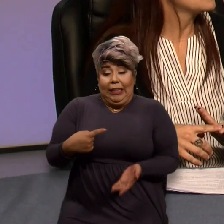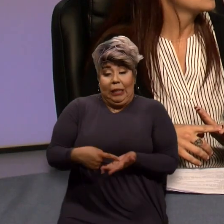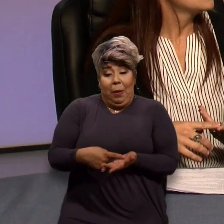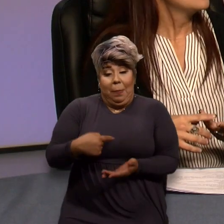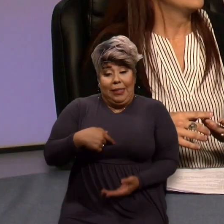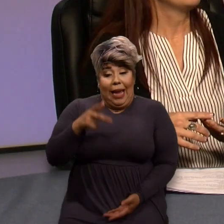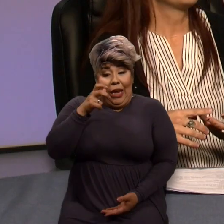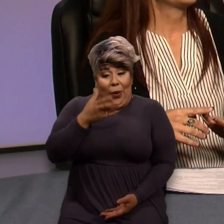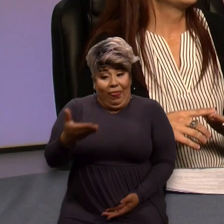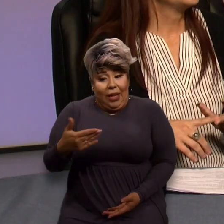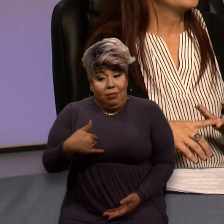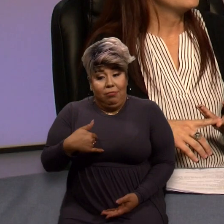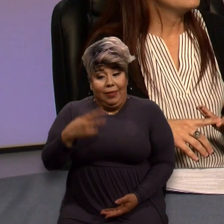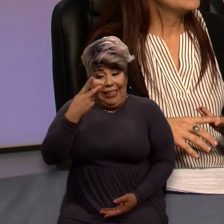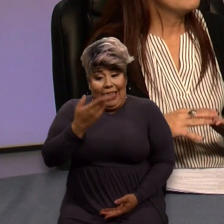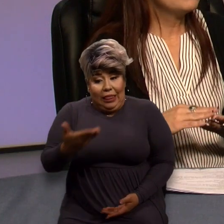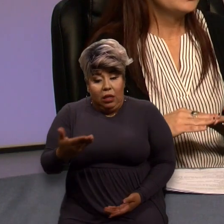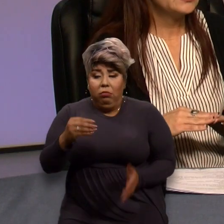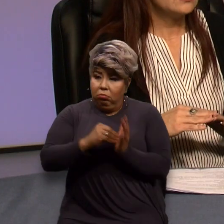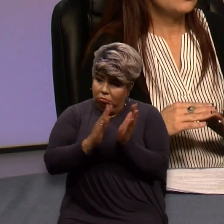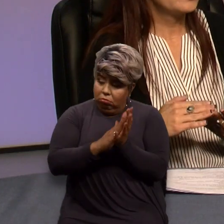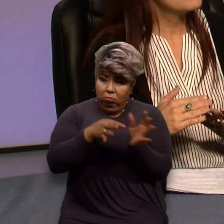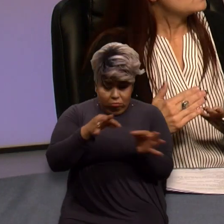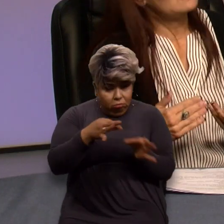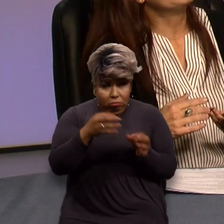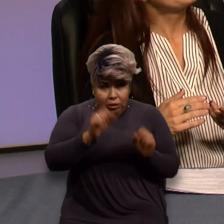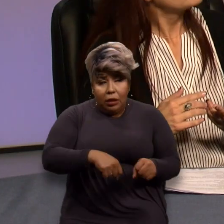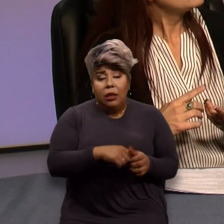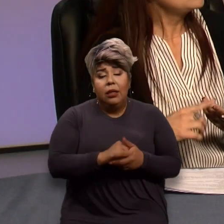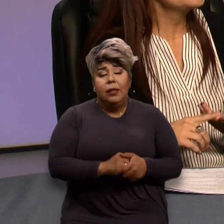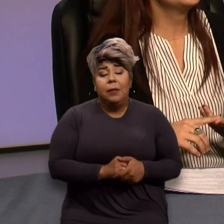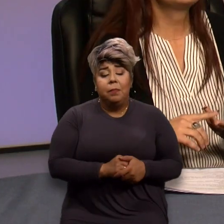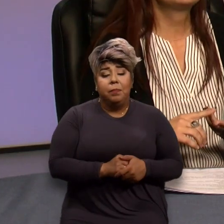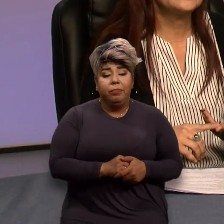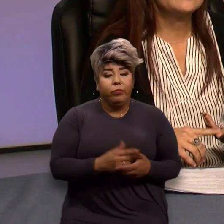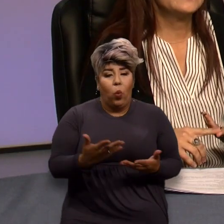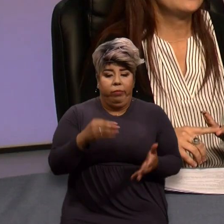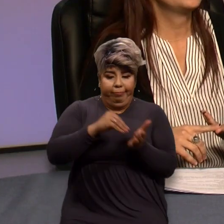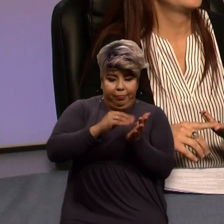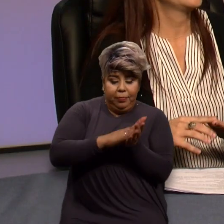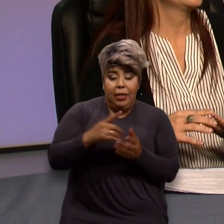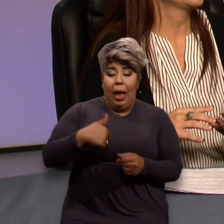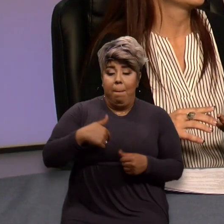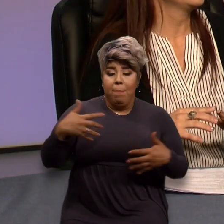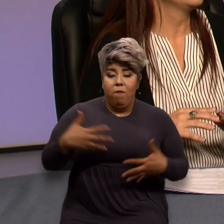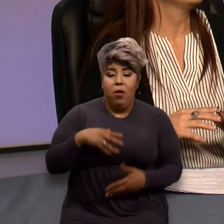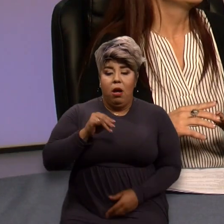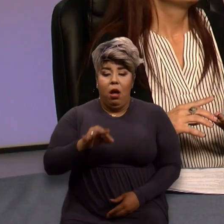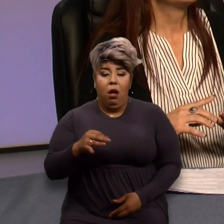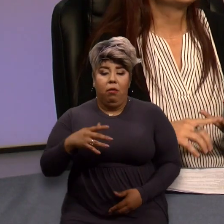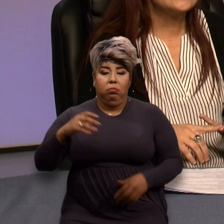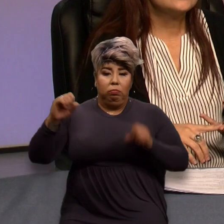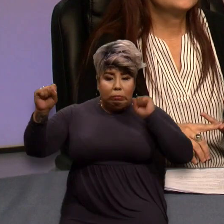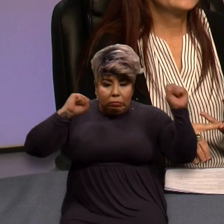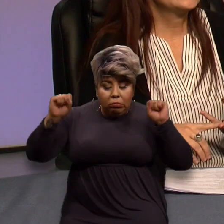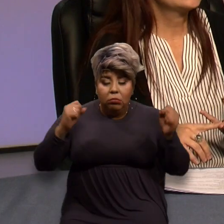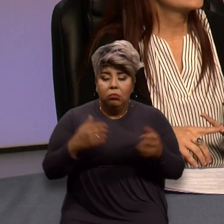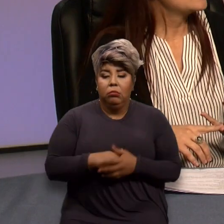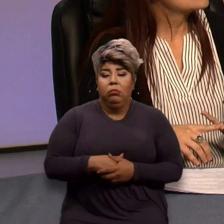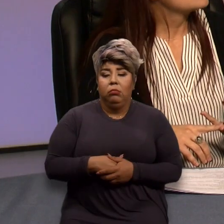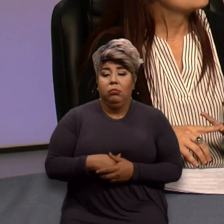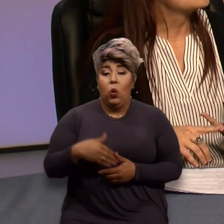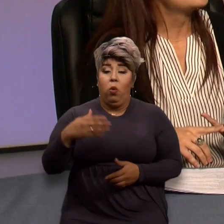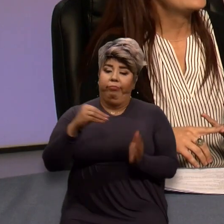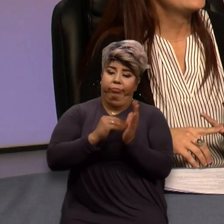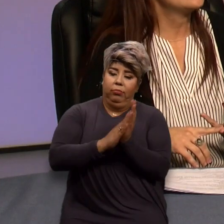people don't. You know, you can put with, you know, I'm afraid of loud noises. My child, when